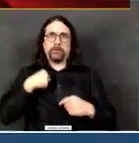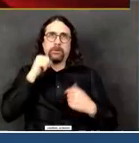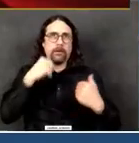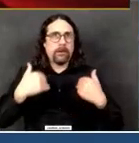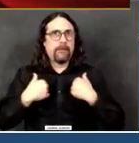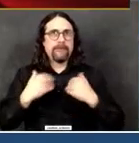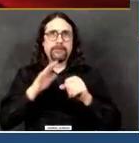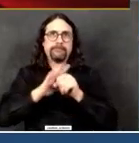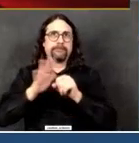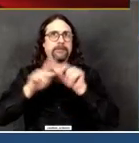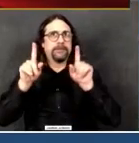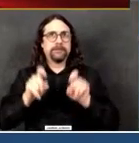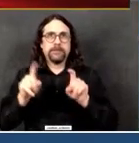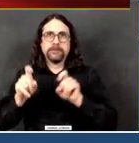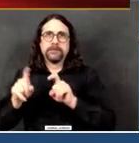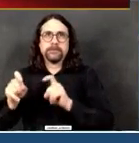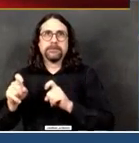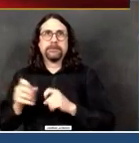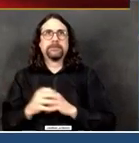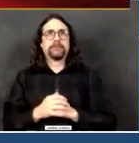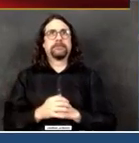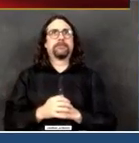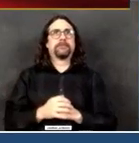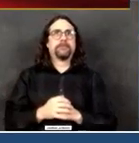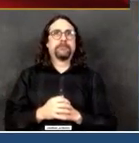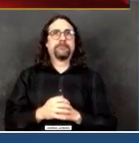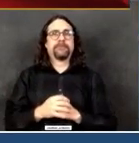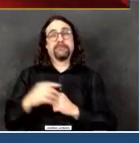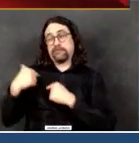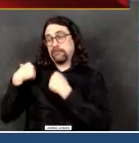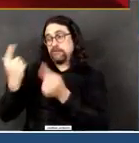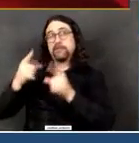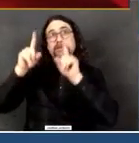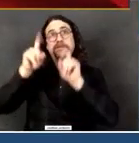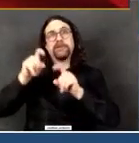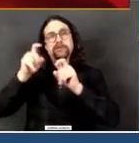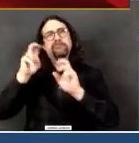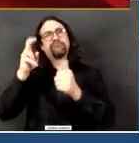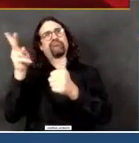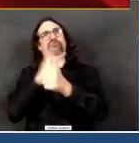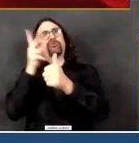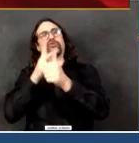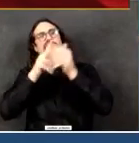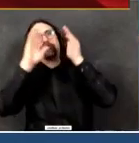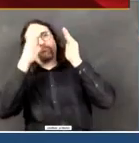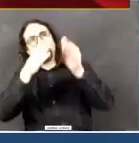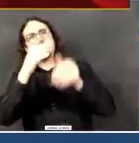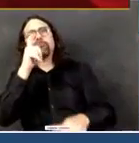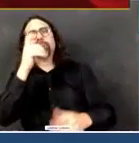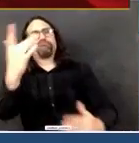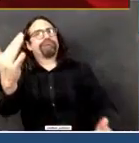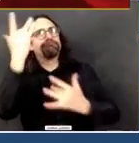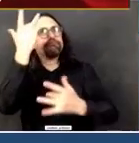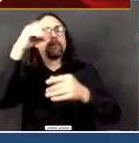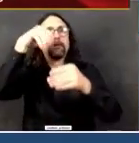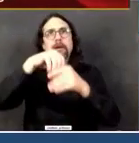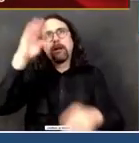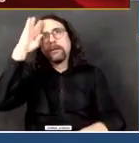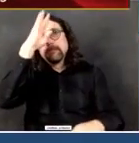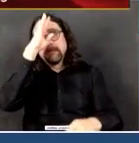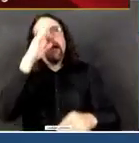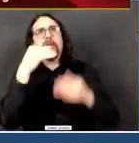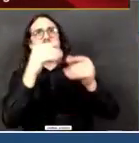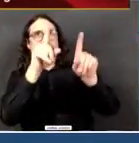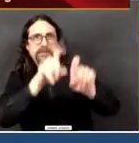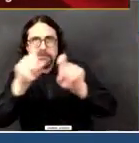hardest to save. That was a testing priority. Protecting our health care workers, keeping them doing their life-saving work,